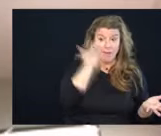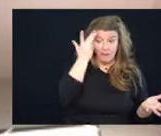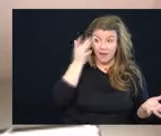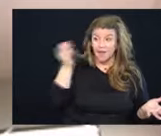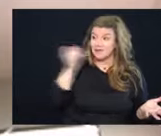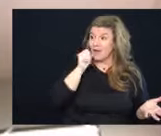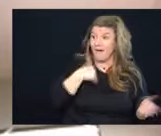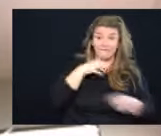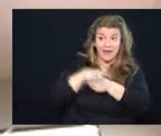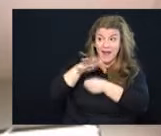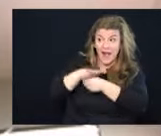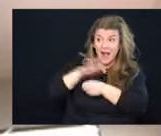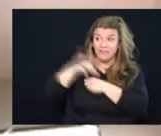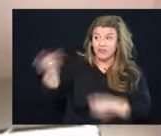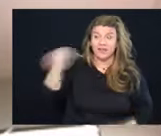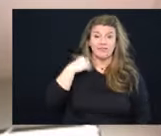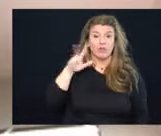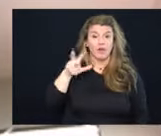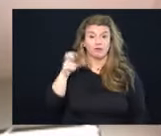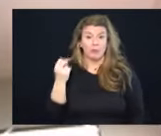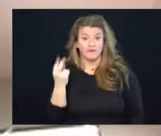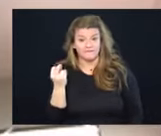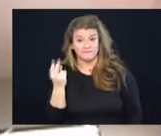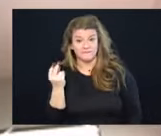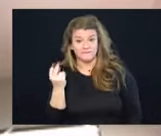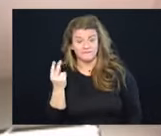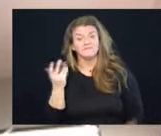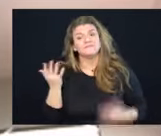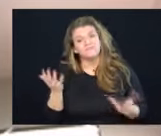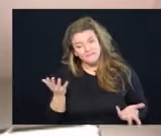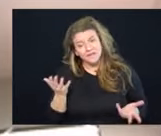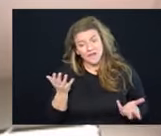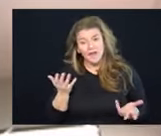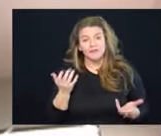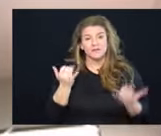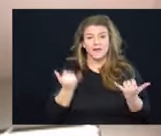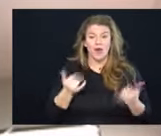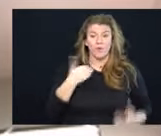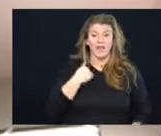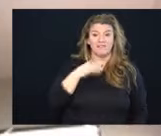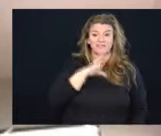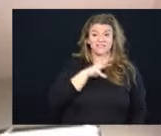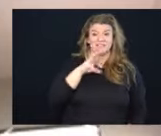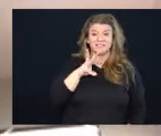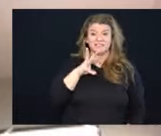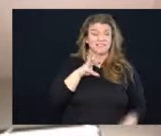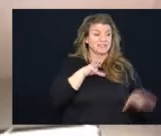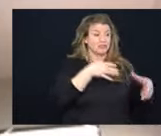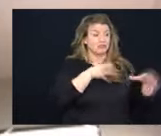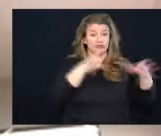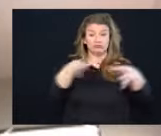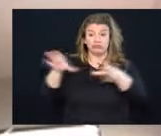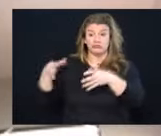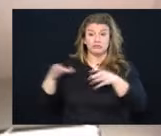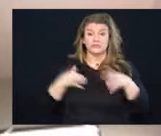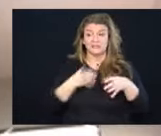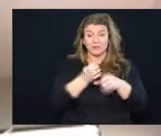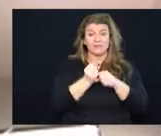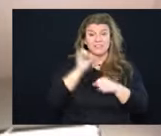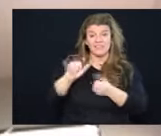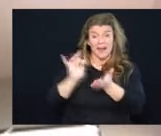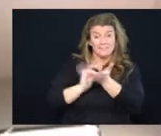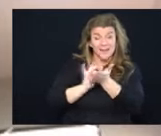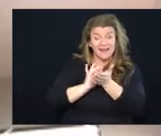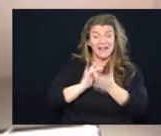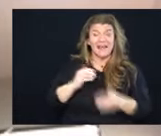chain issues, we get 312. Although we are out of 66 jurisdictions that receive antibody and